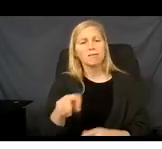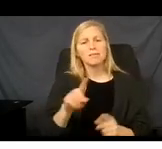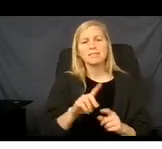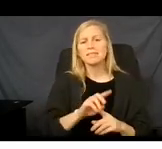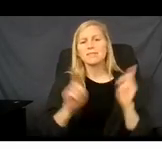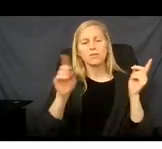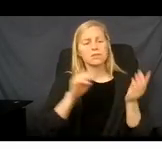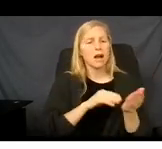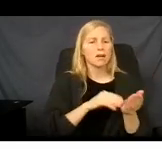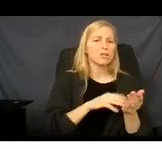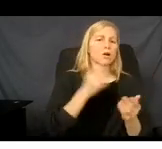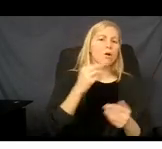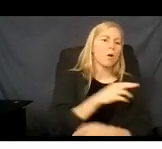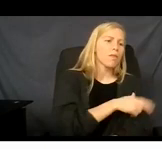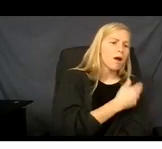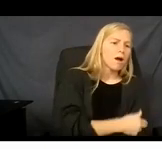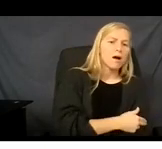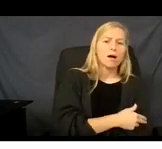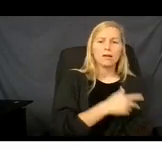the provider will not accept Medicaid.